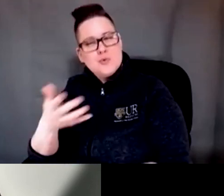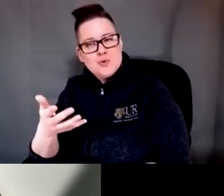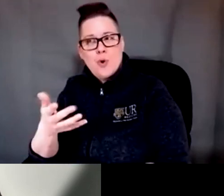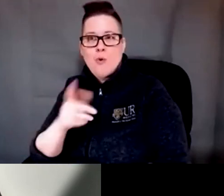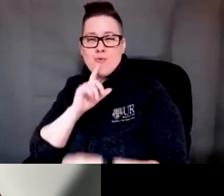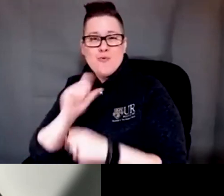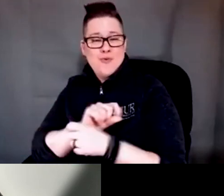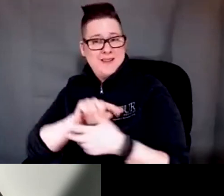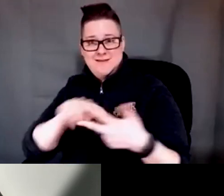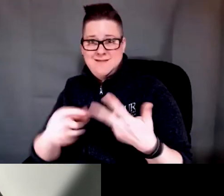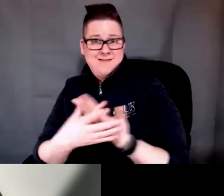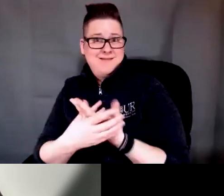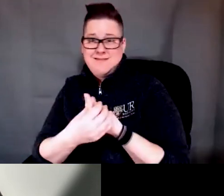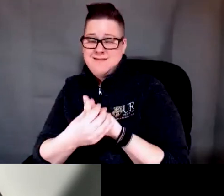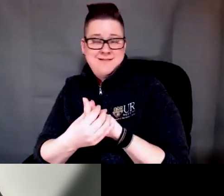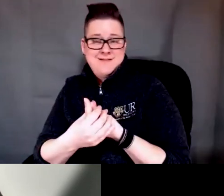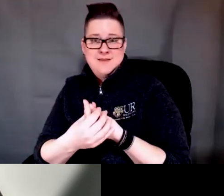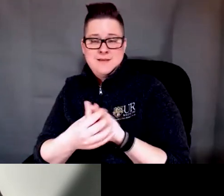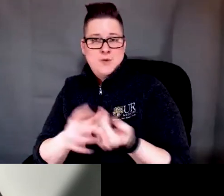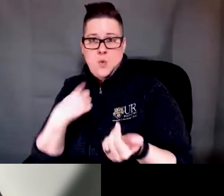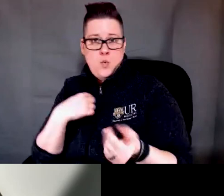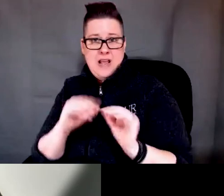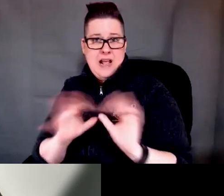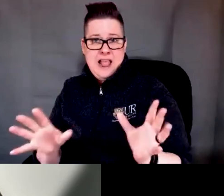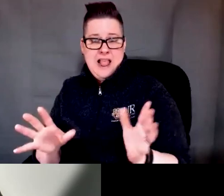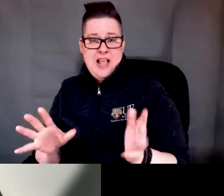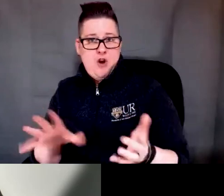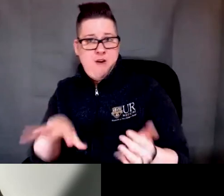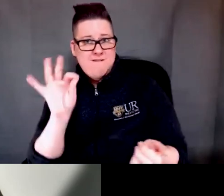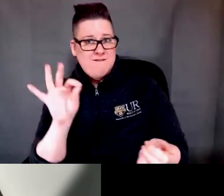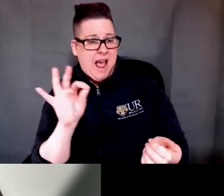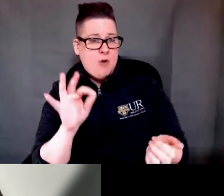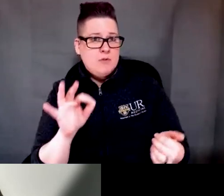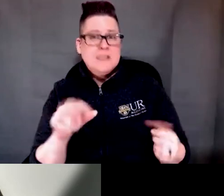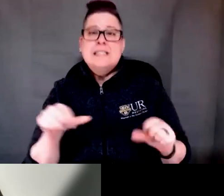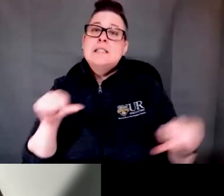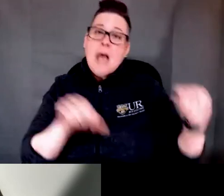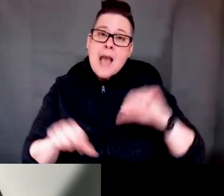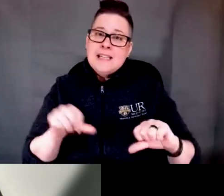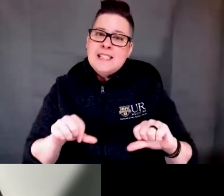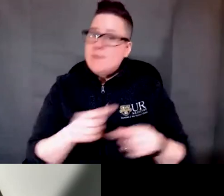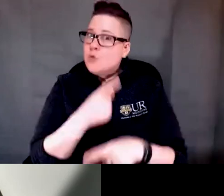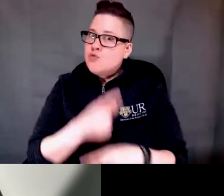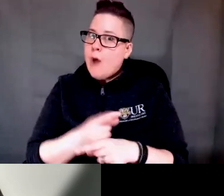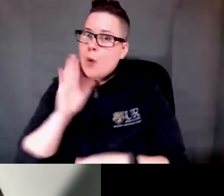with us so it became very clear to us that scientifically yes it would be a very interesting